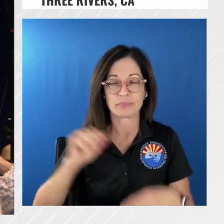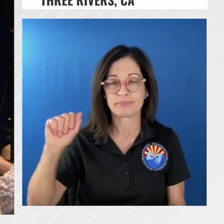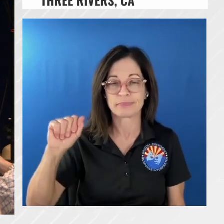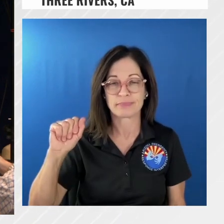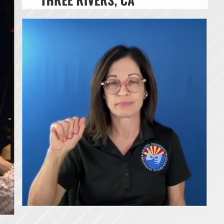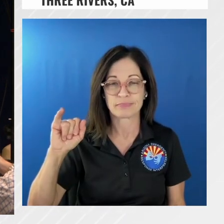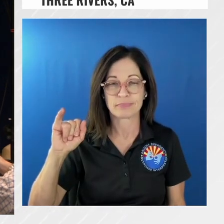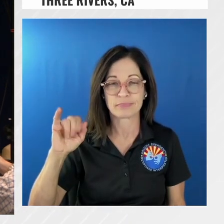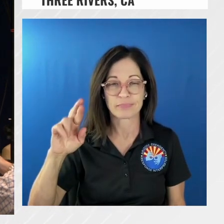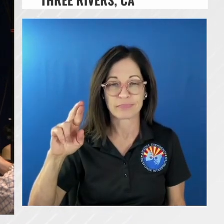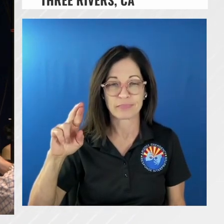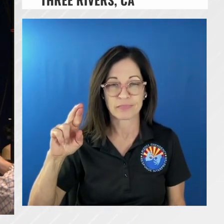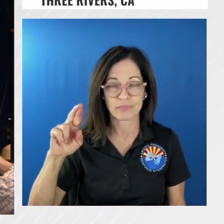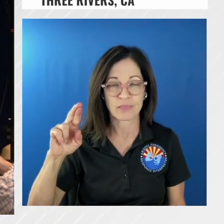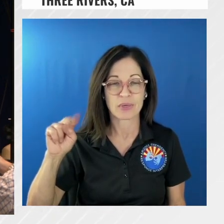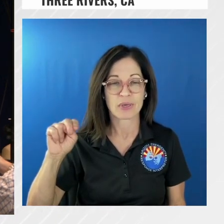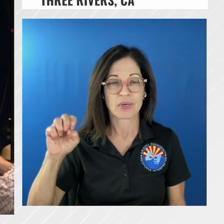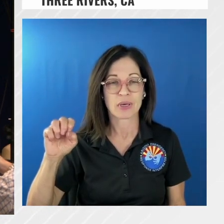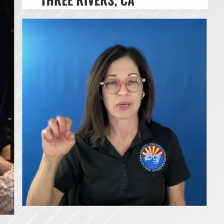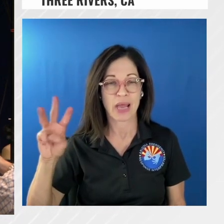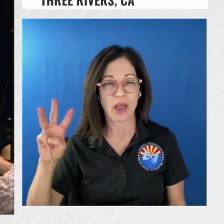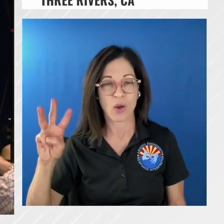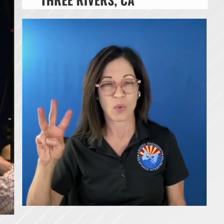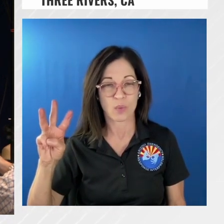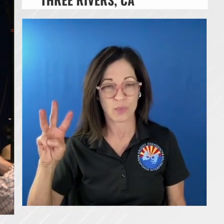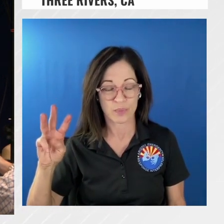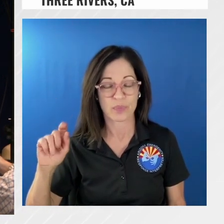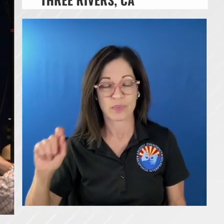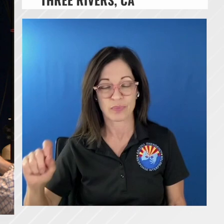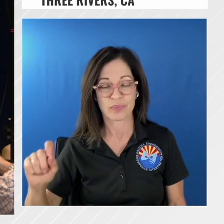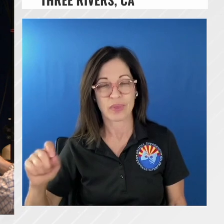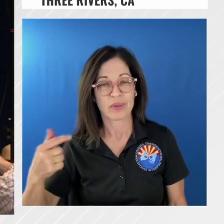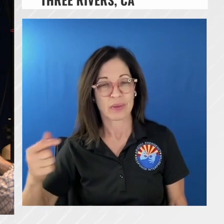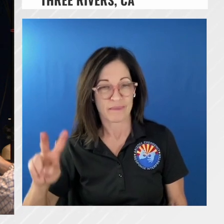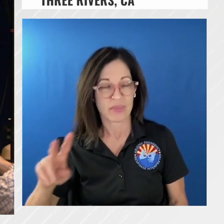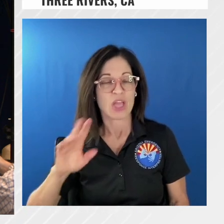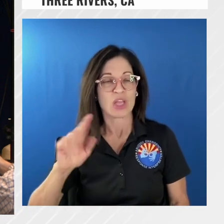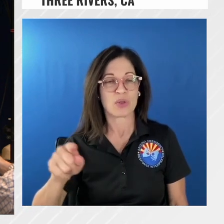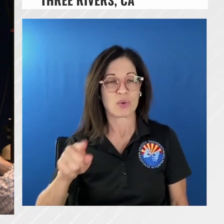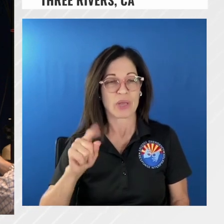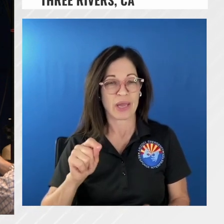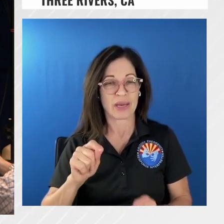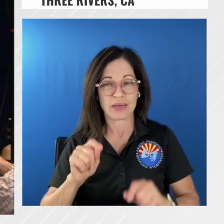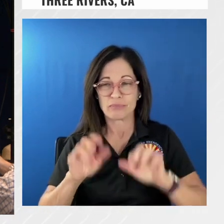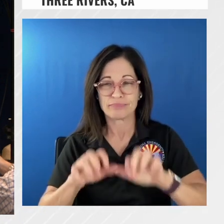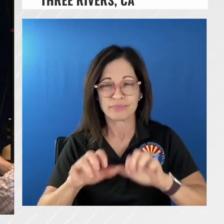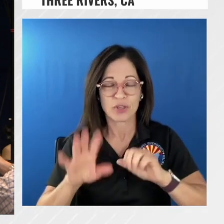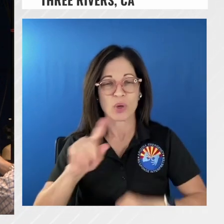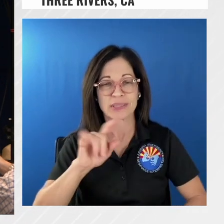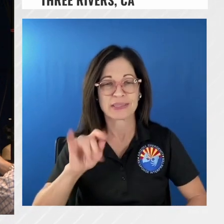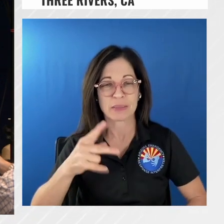quality for the area that you live in you put in your zip code in there it tells you exactly what the air quality is at that time